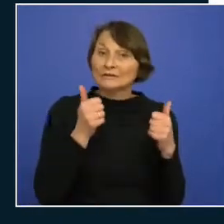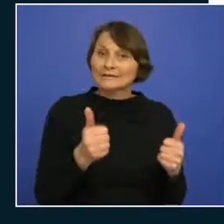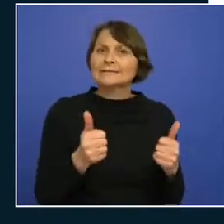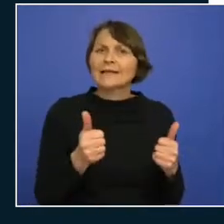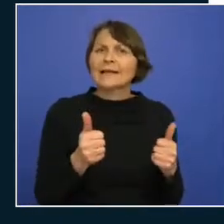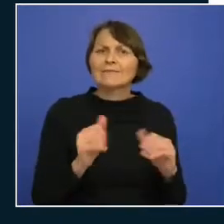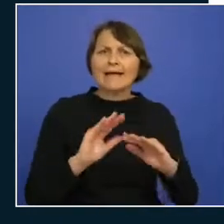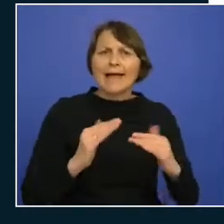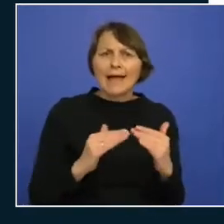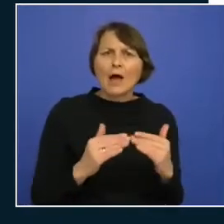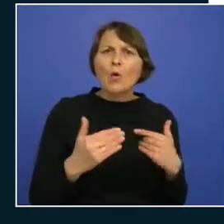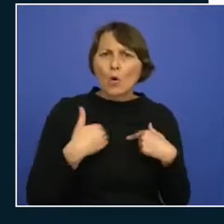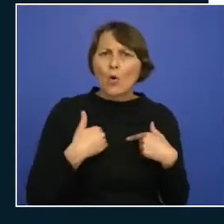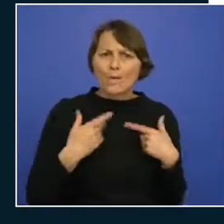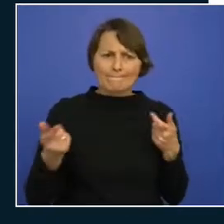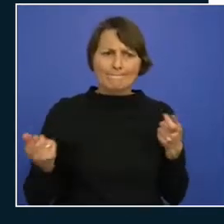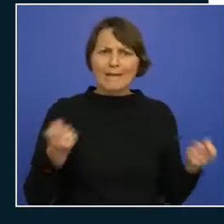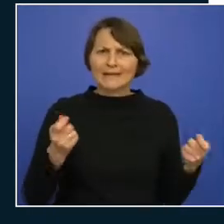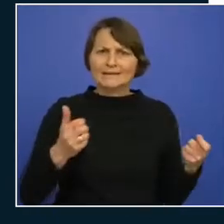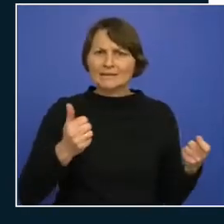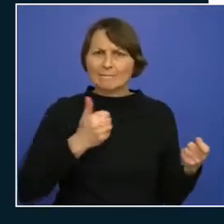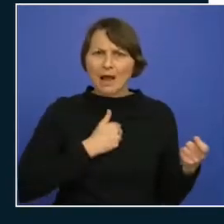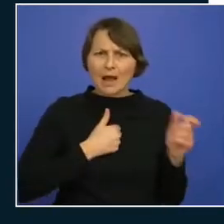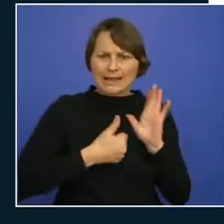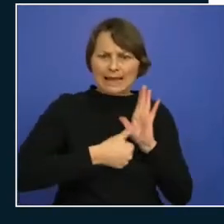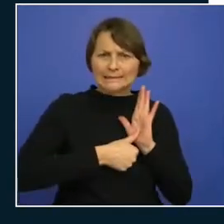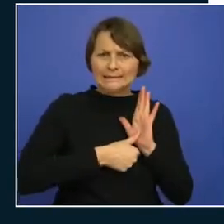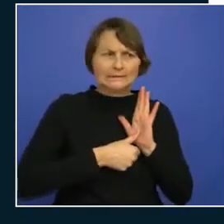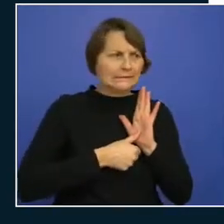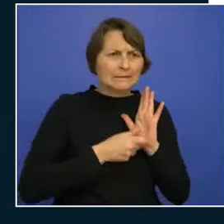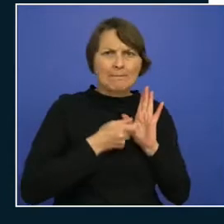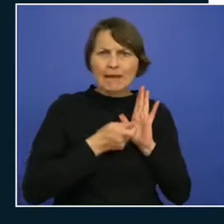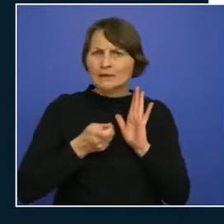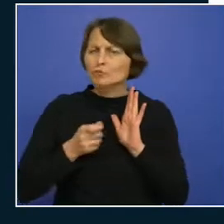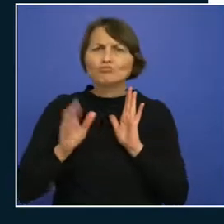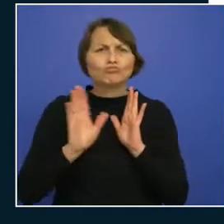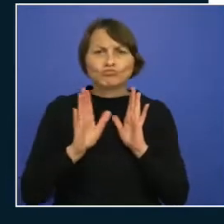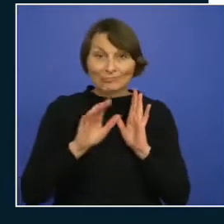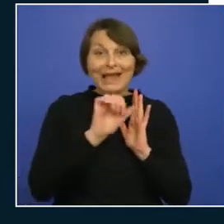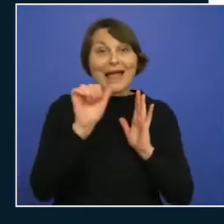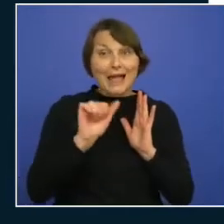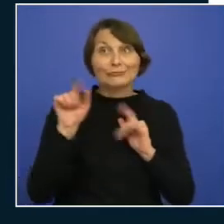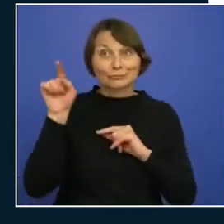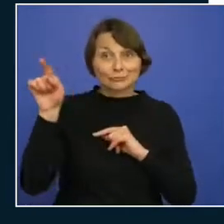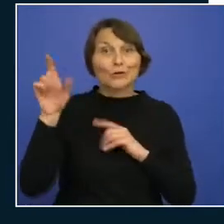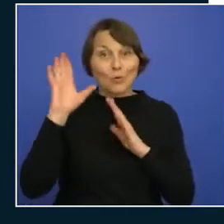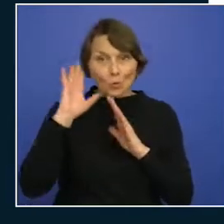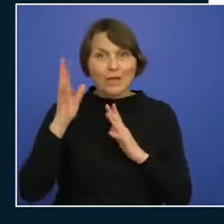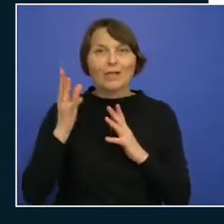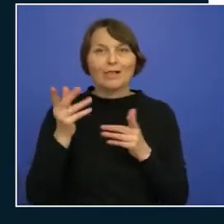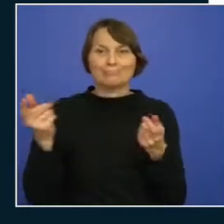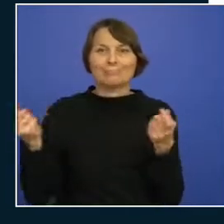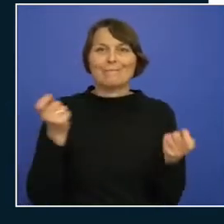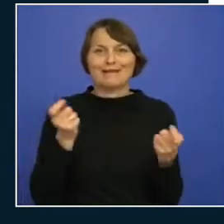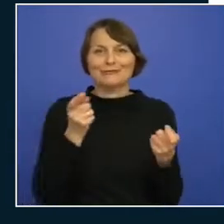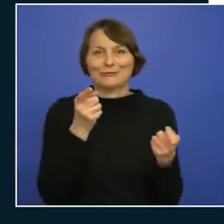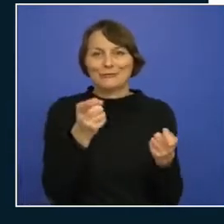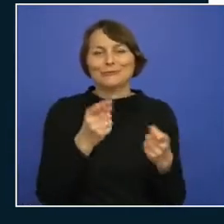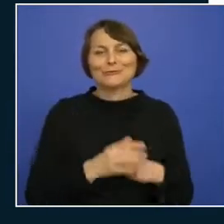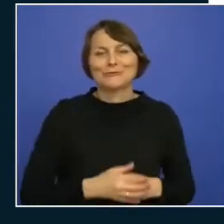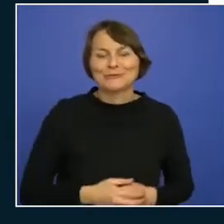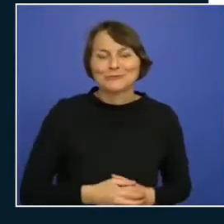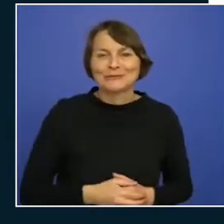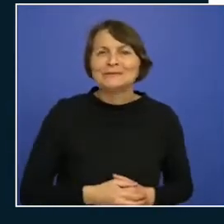you use a managed identity azure manages the credentials for you and when you talk about managed